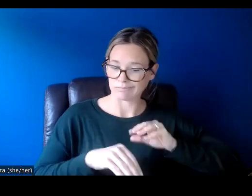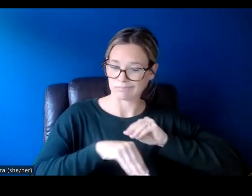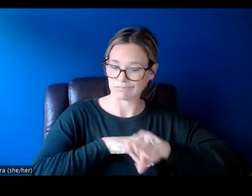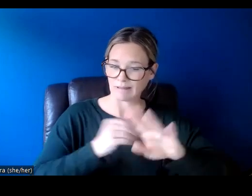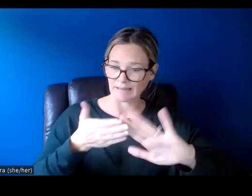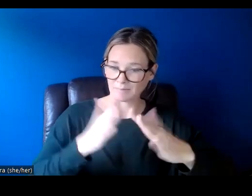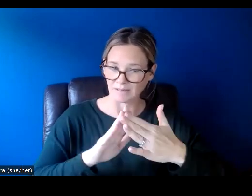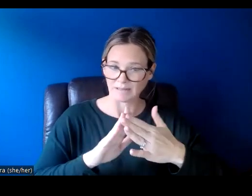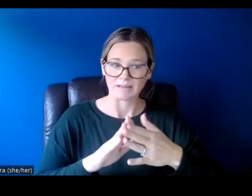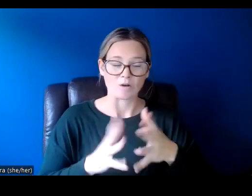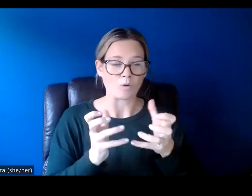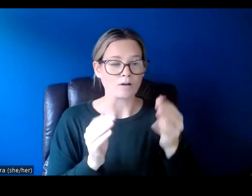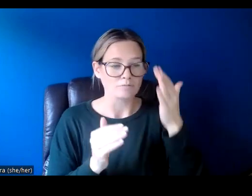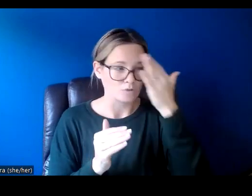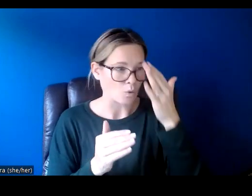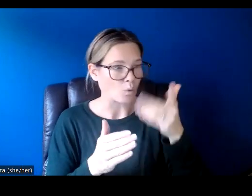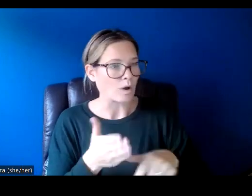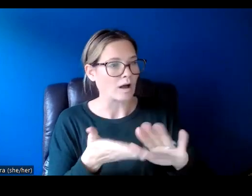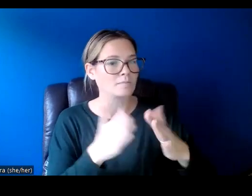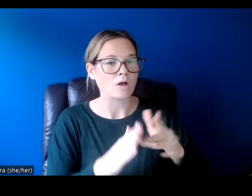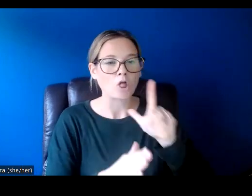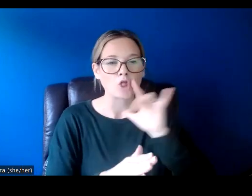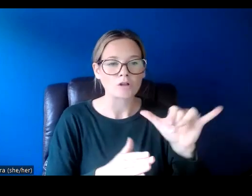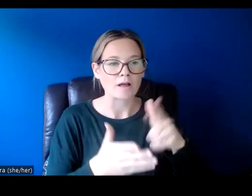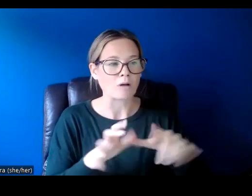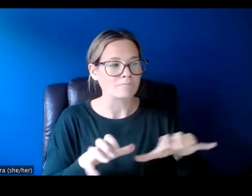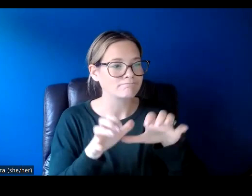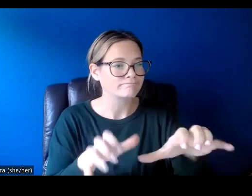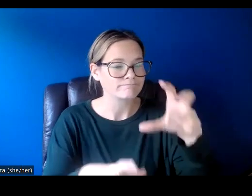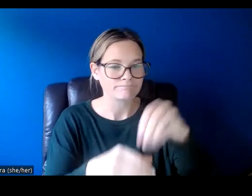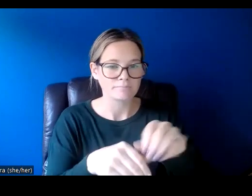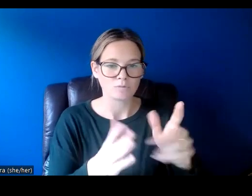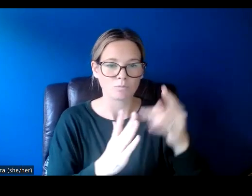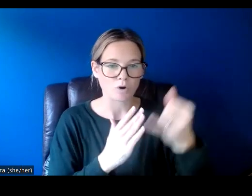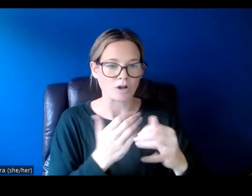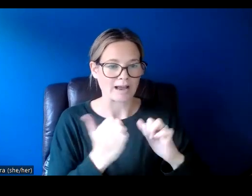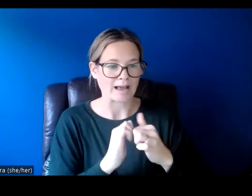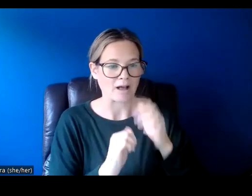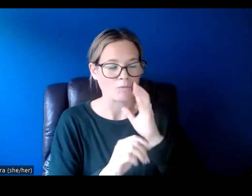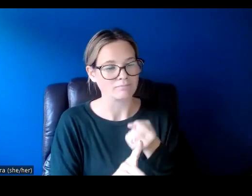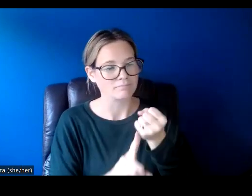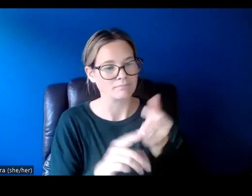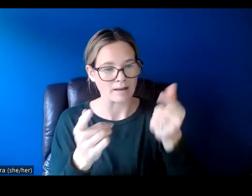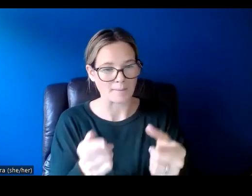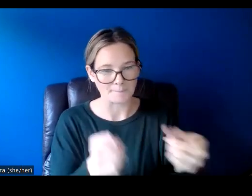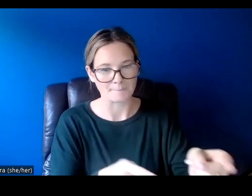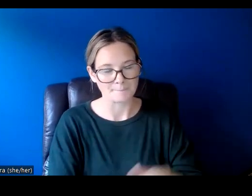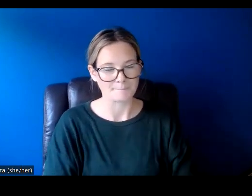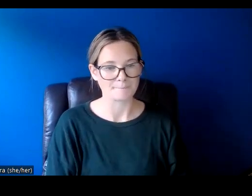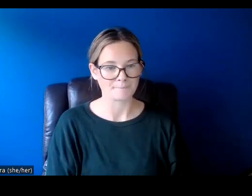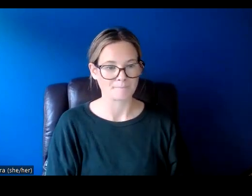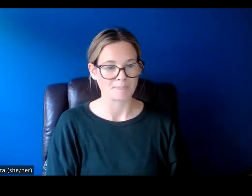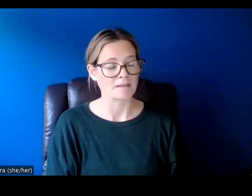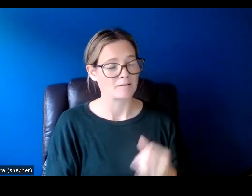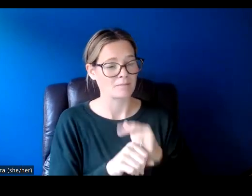and they're interested in details of what community engagement is being done in your project and how that engagement takes place. Be